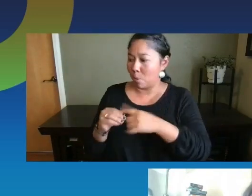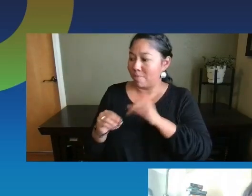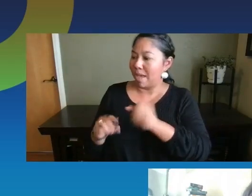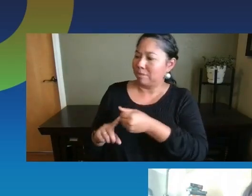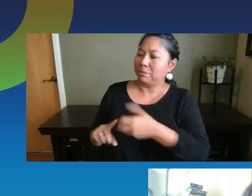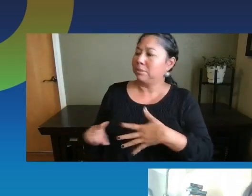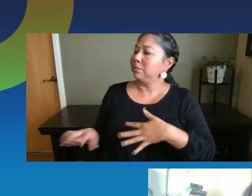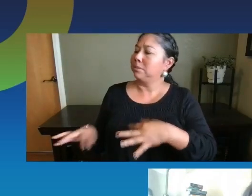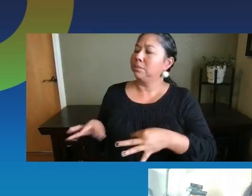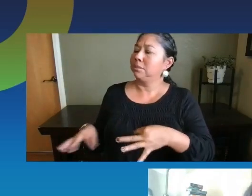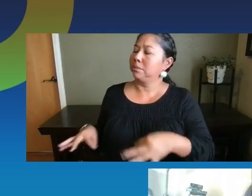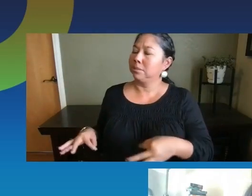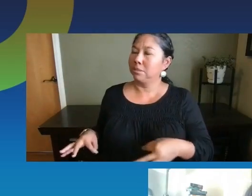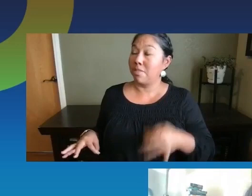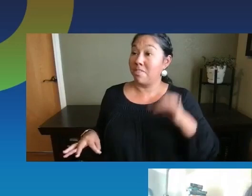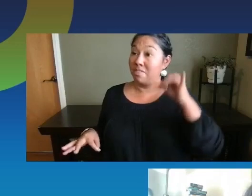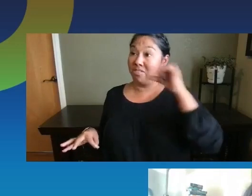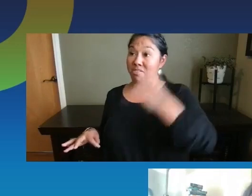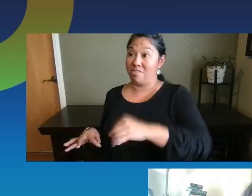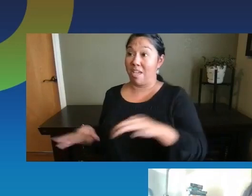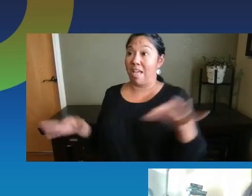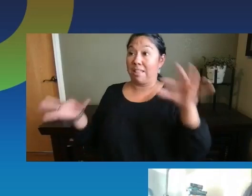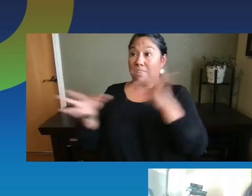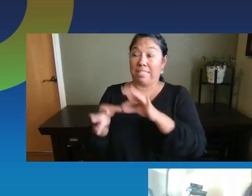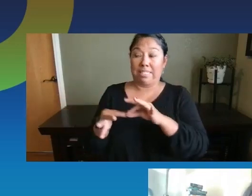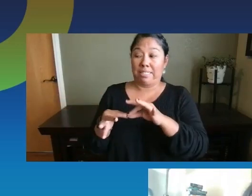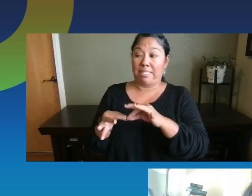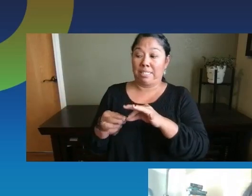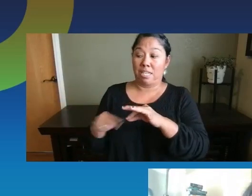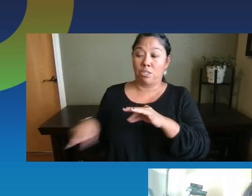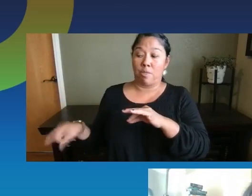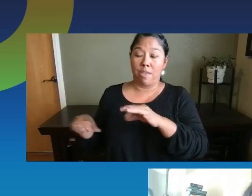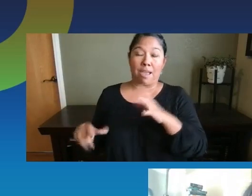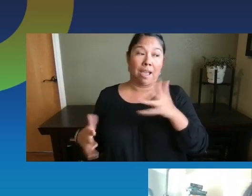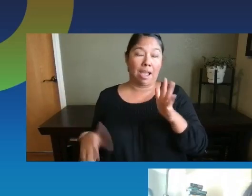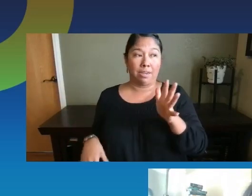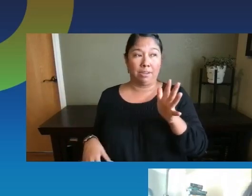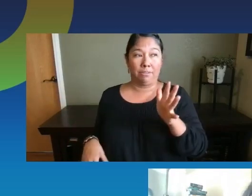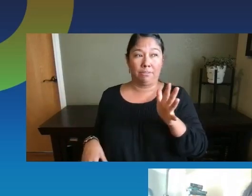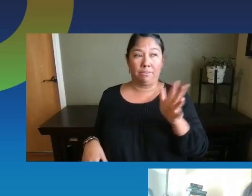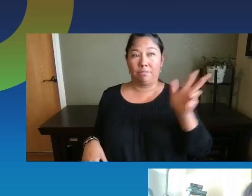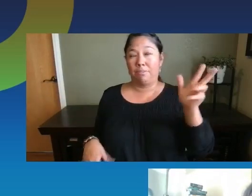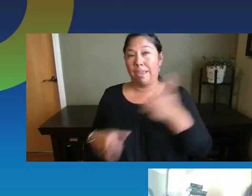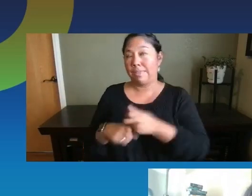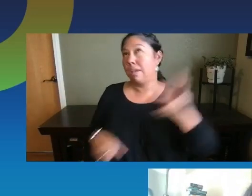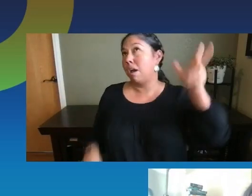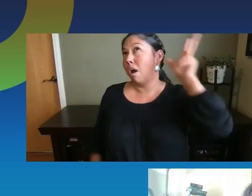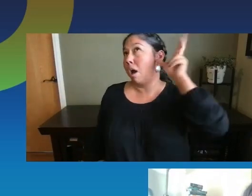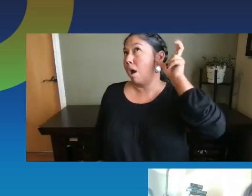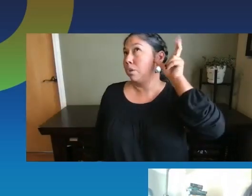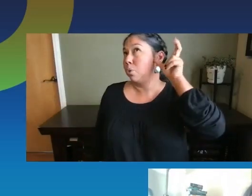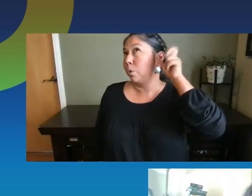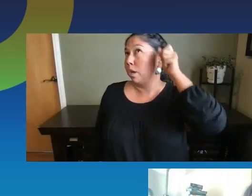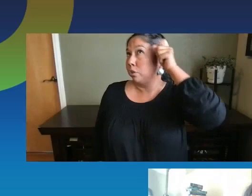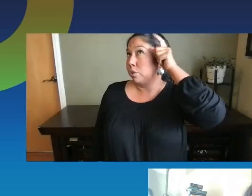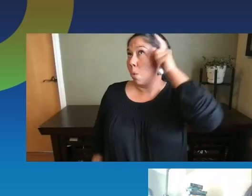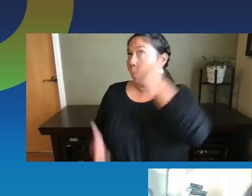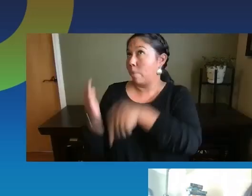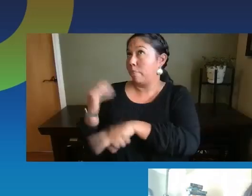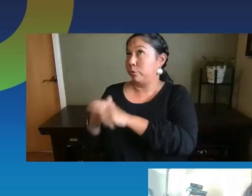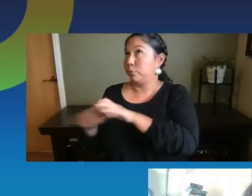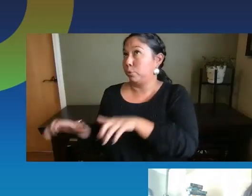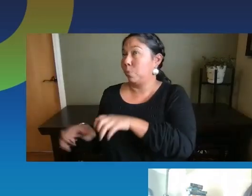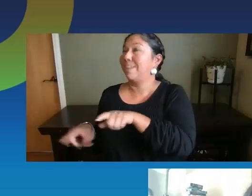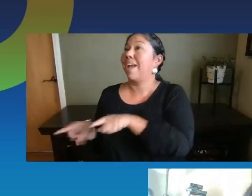um, just that linking the senses so they're sort of getting that auditory, you know, of understanding what they're doing